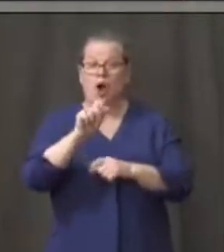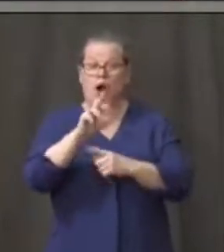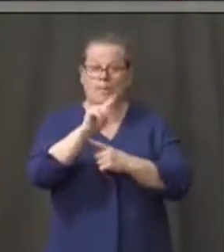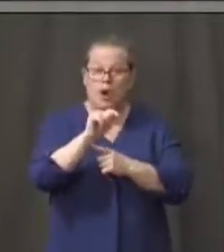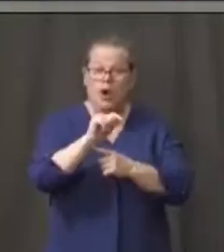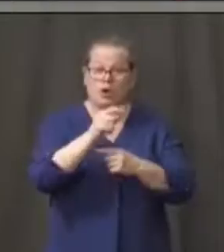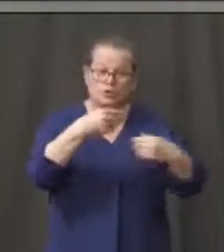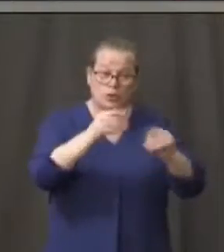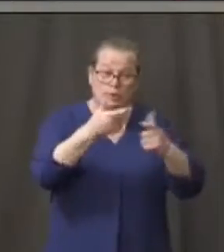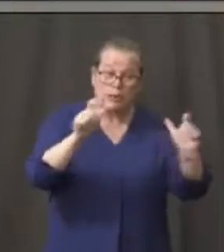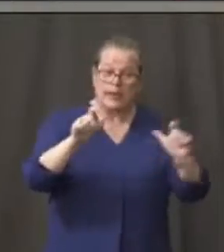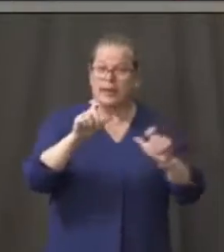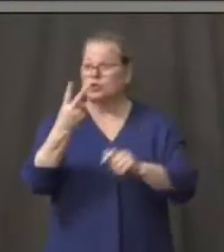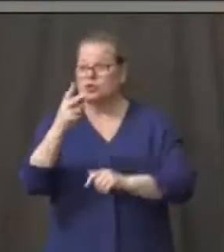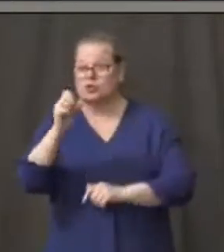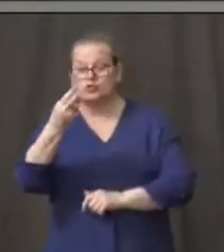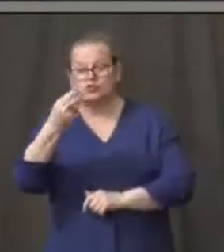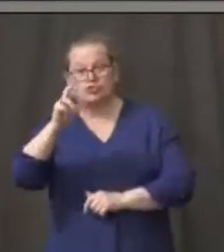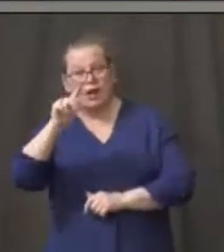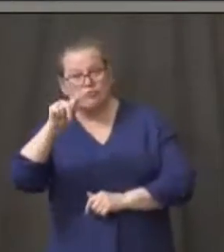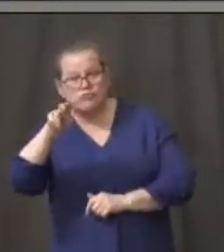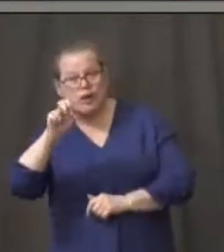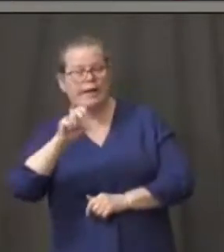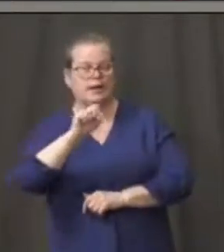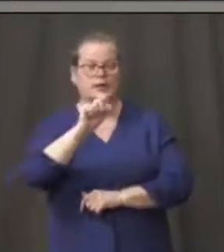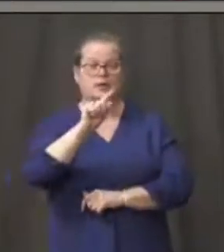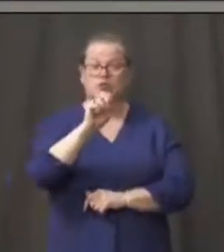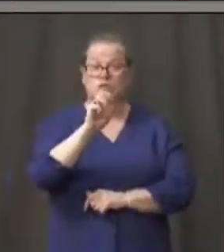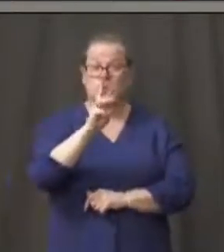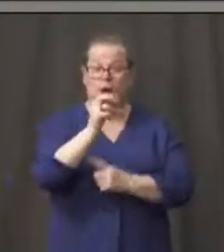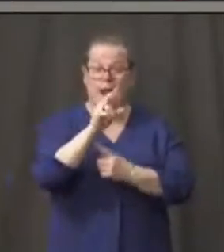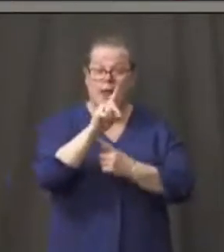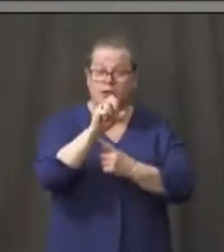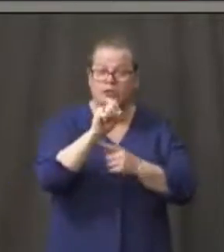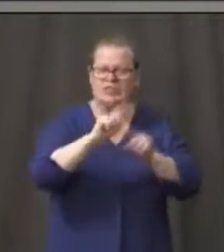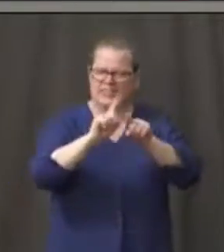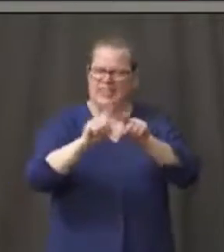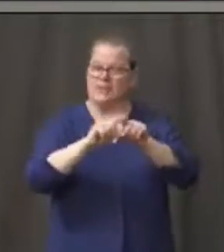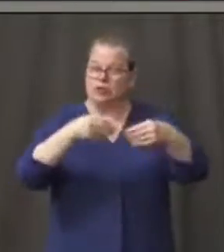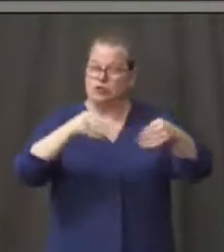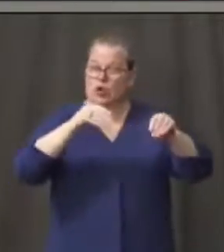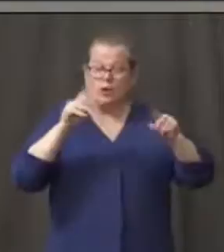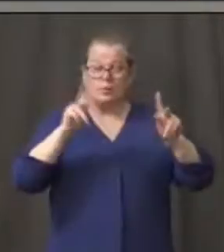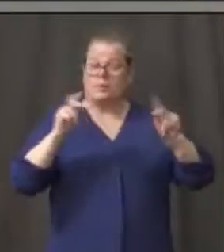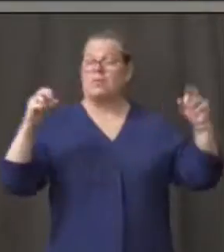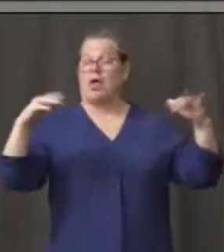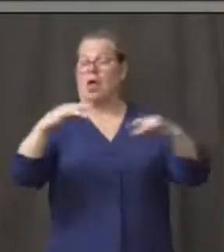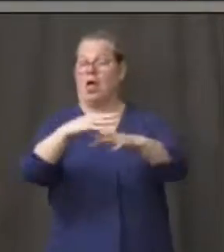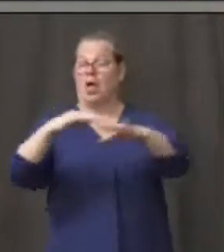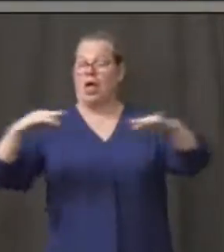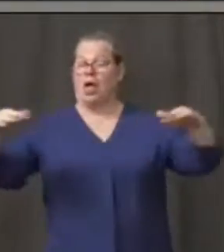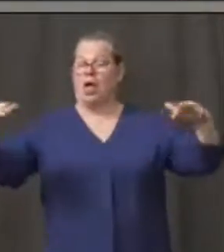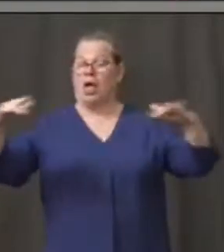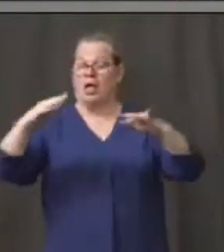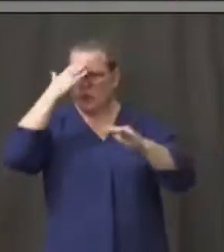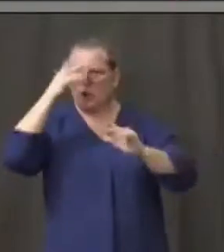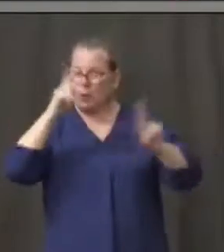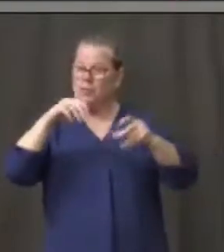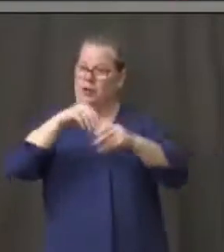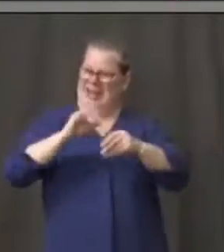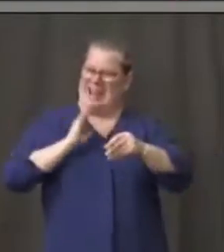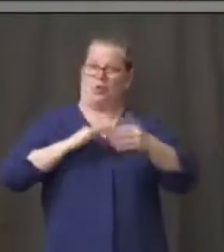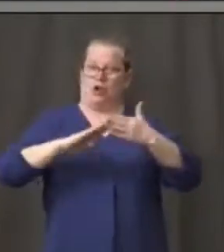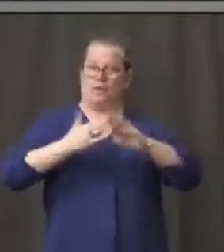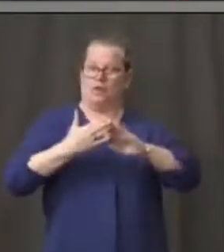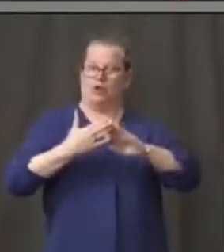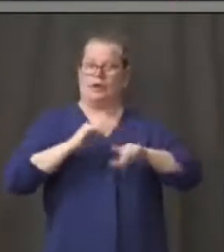a shop, a Costco, a Stu Leonard's. And we knew that people were coming into our community. But moreover, we have